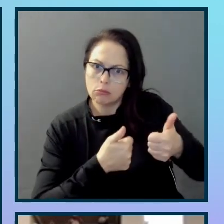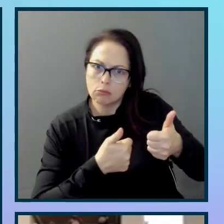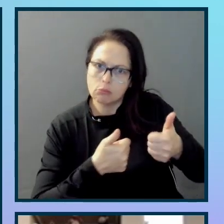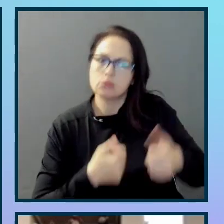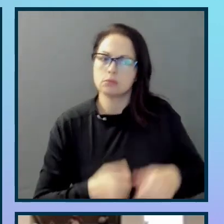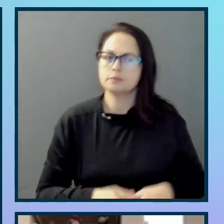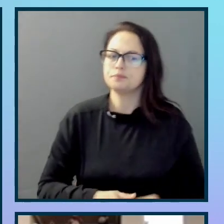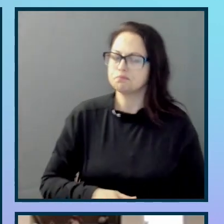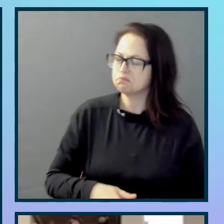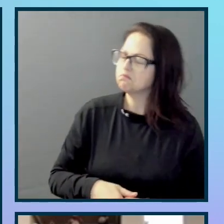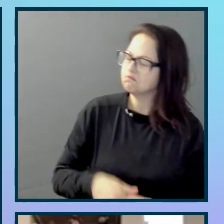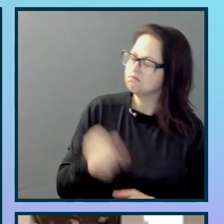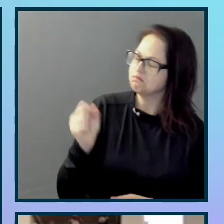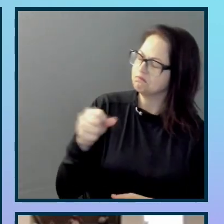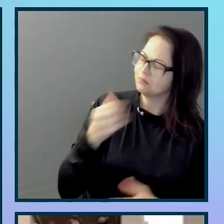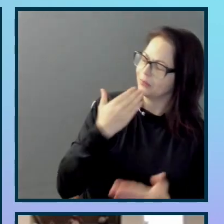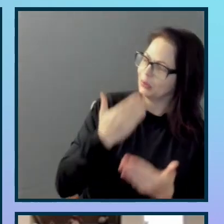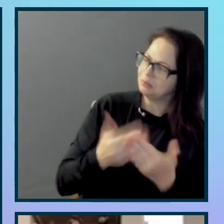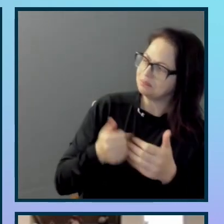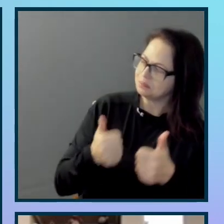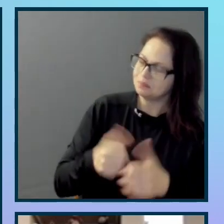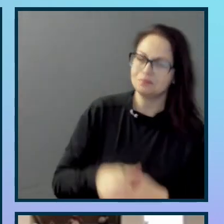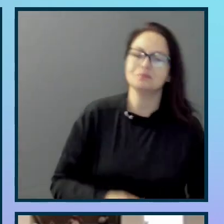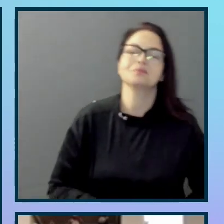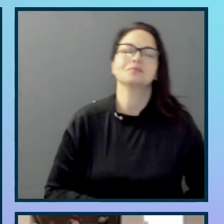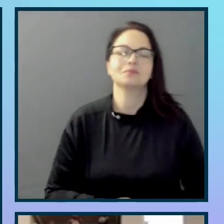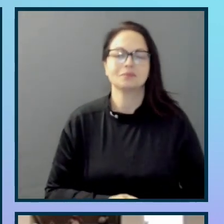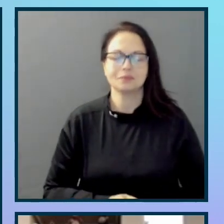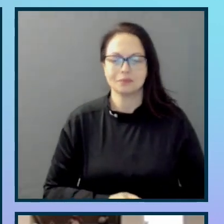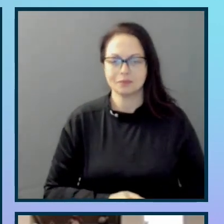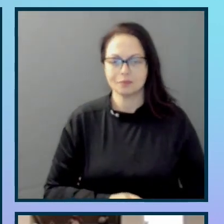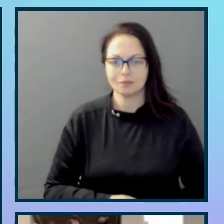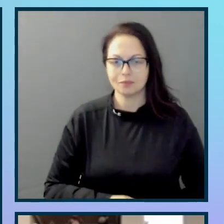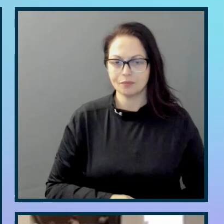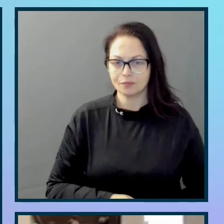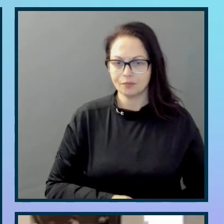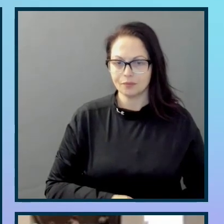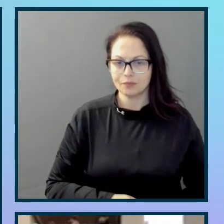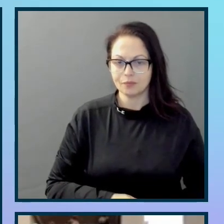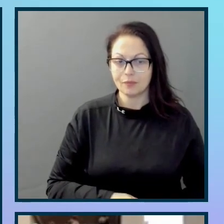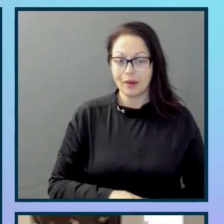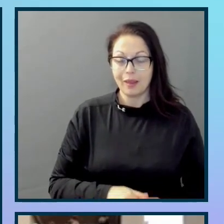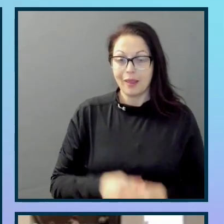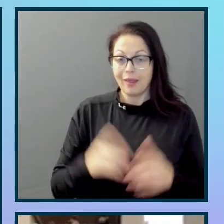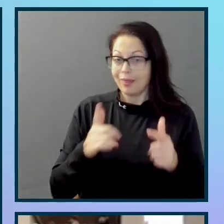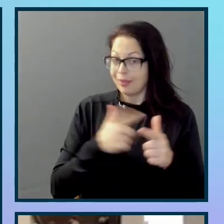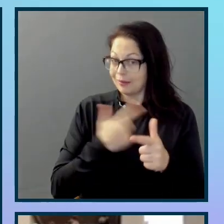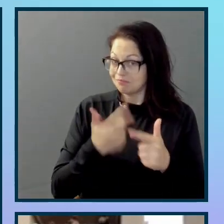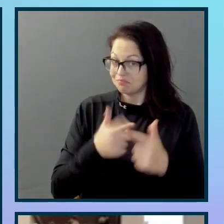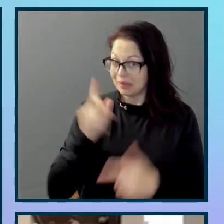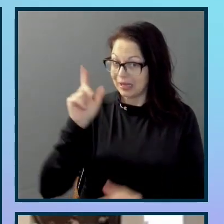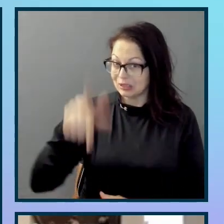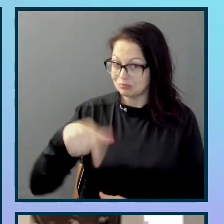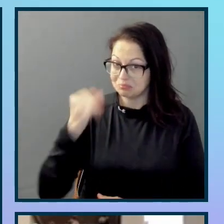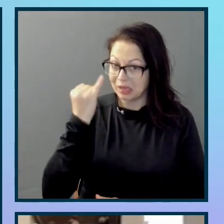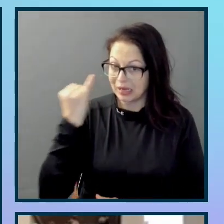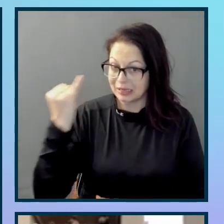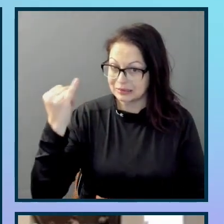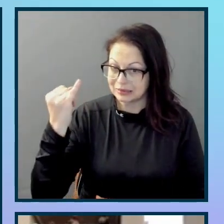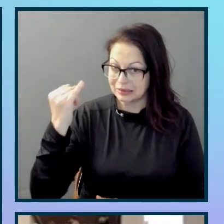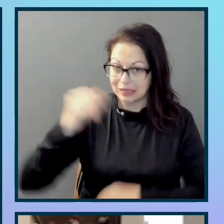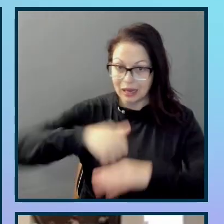One day, in a far off corner of the company, an idea is born. What if,